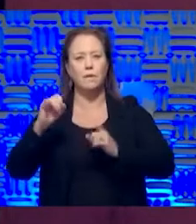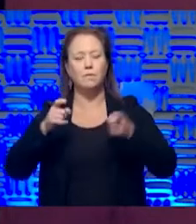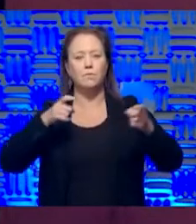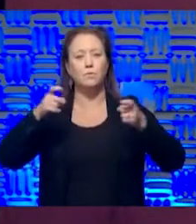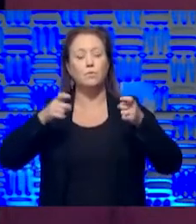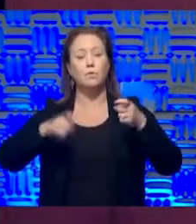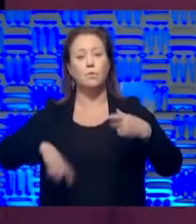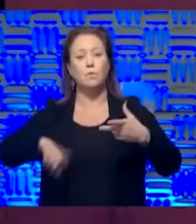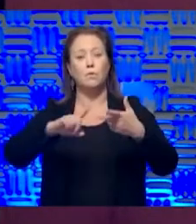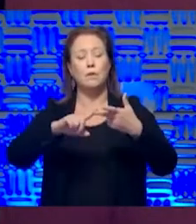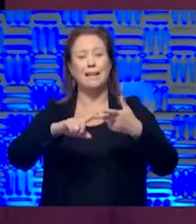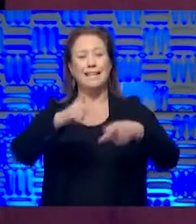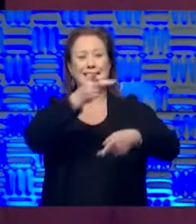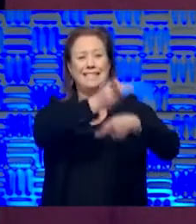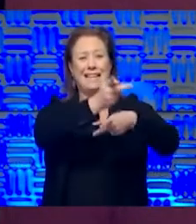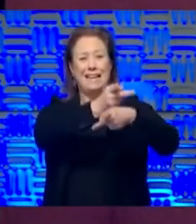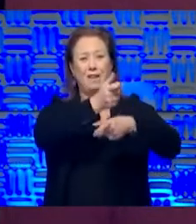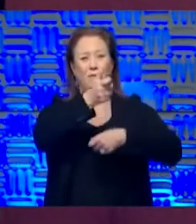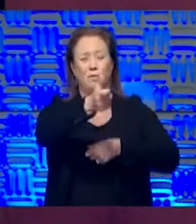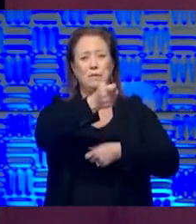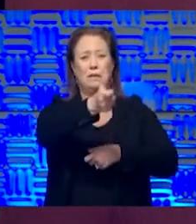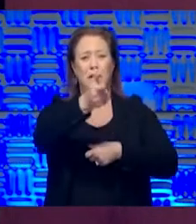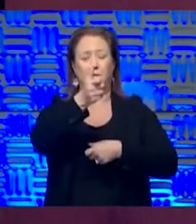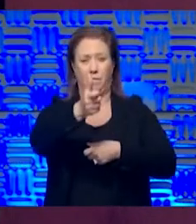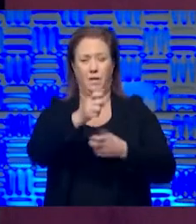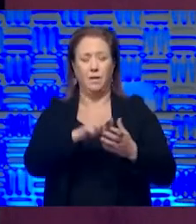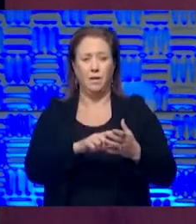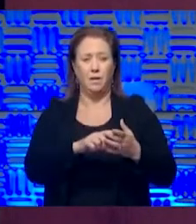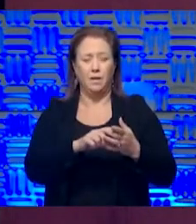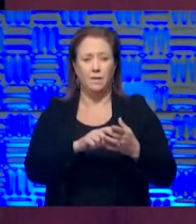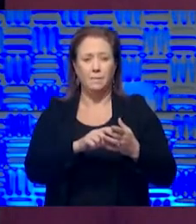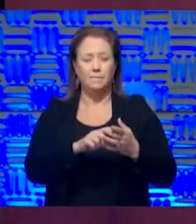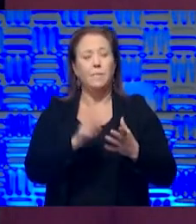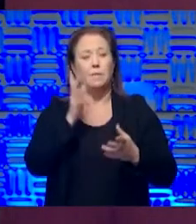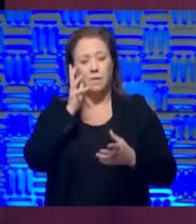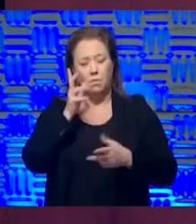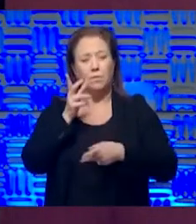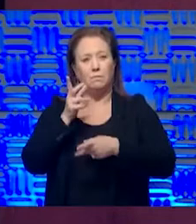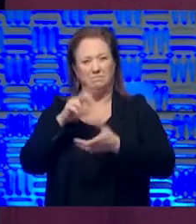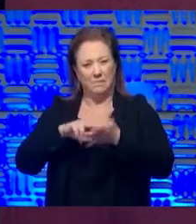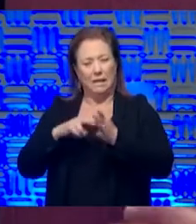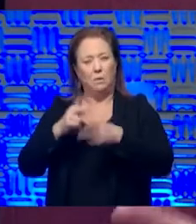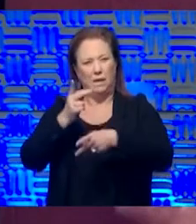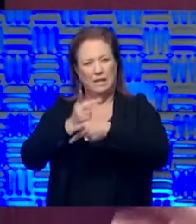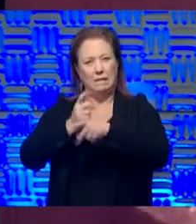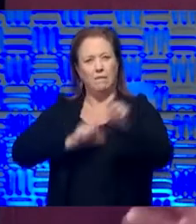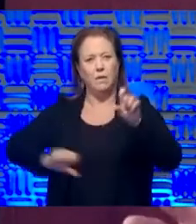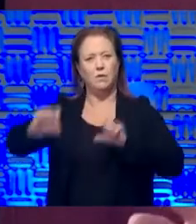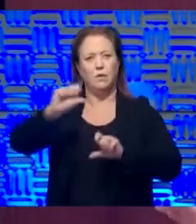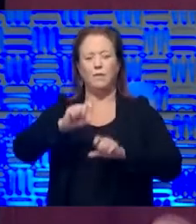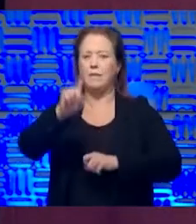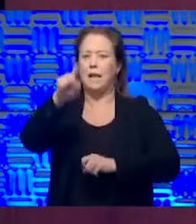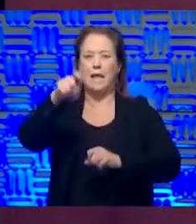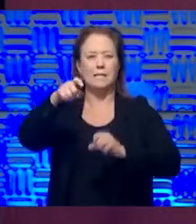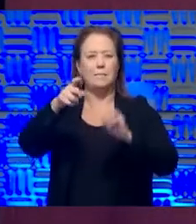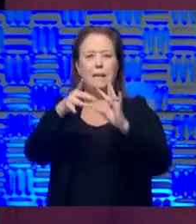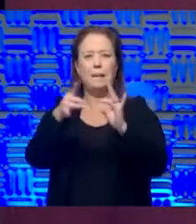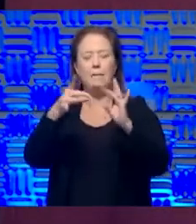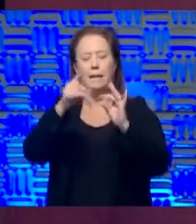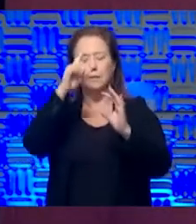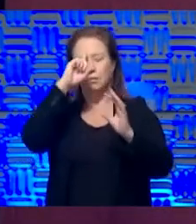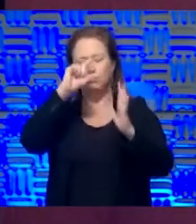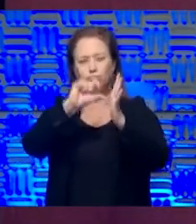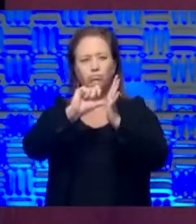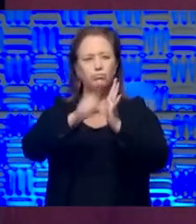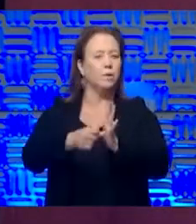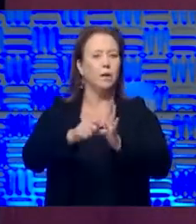and help take care of themselves by doing that and which will take care of each other. That's got to be the message. So it's going to